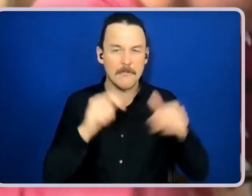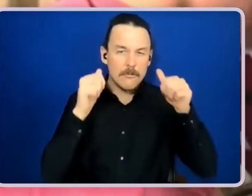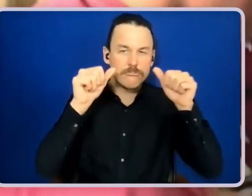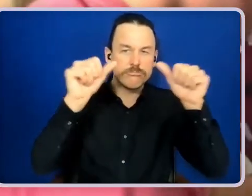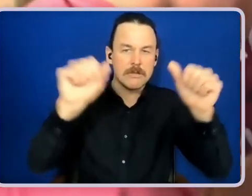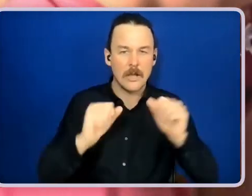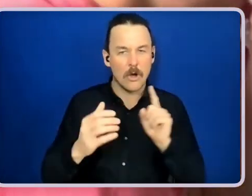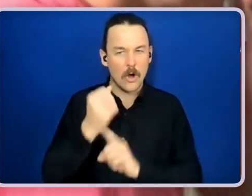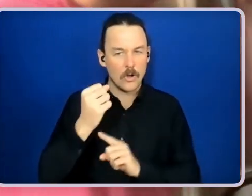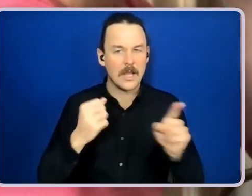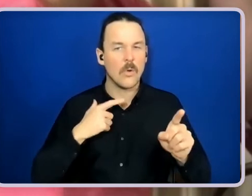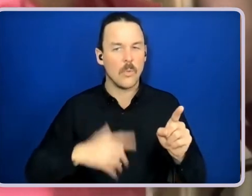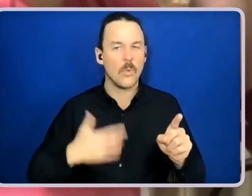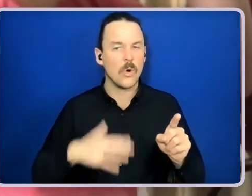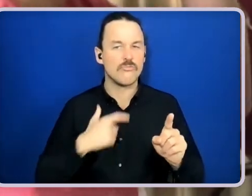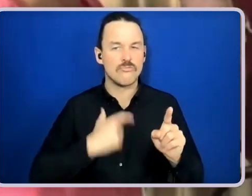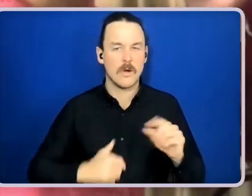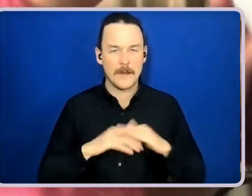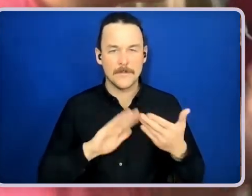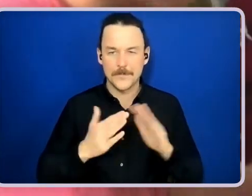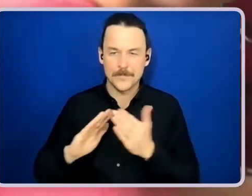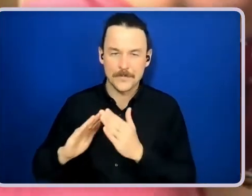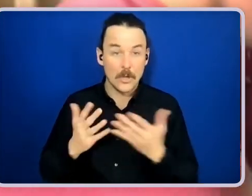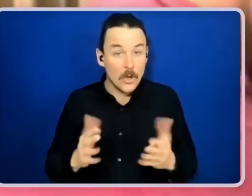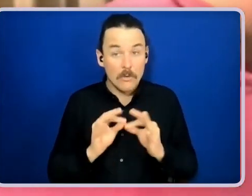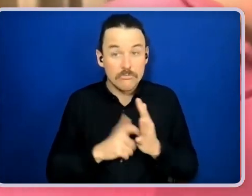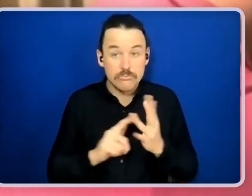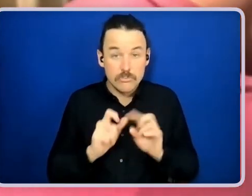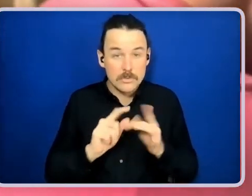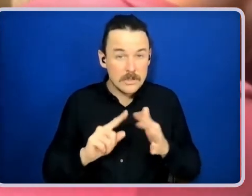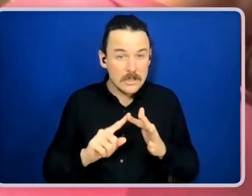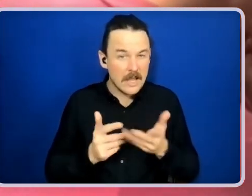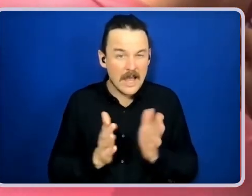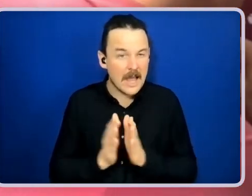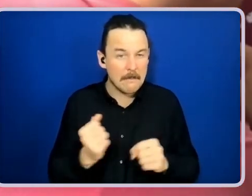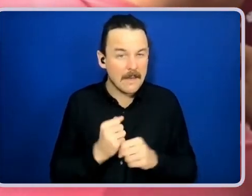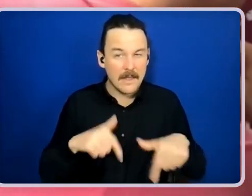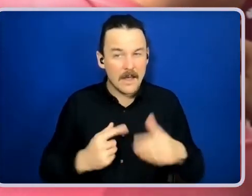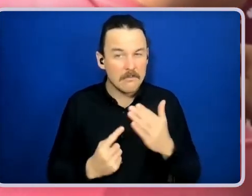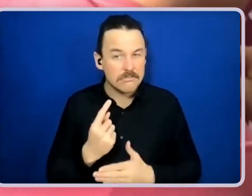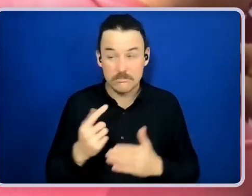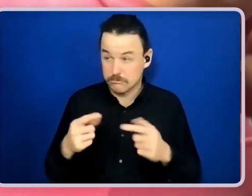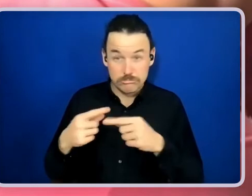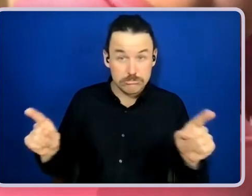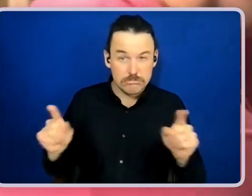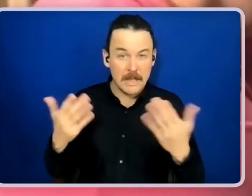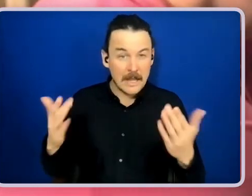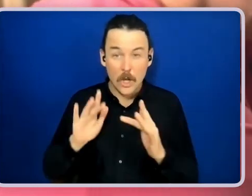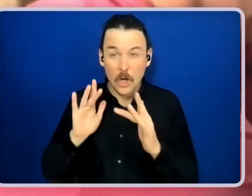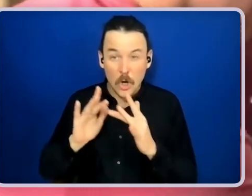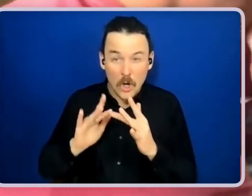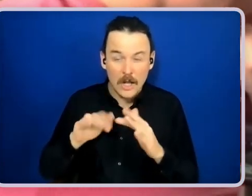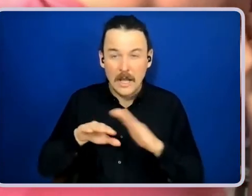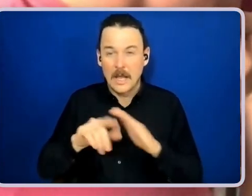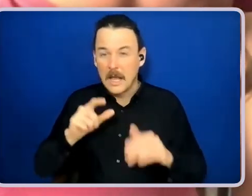So, Brodie, how do we make this happen? Does anyone know, anyone have any contacts of cafes, people in the